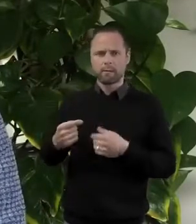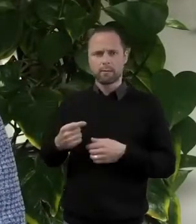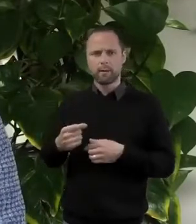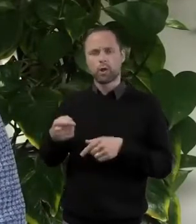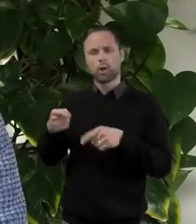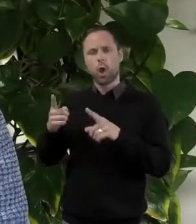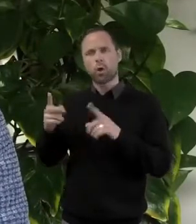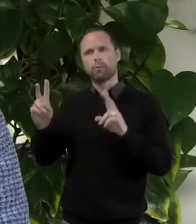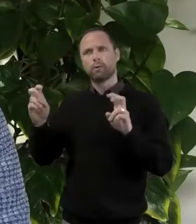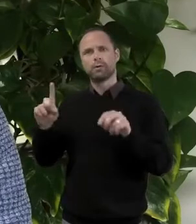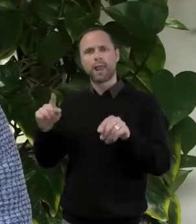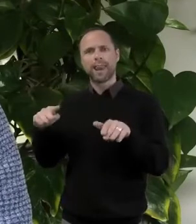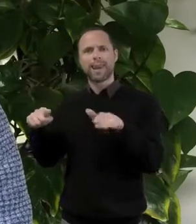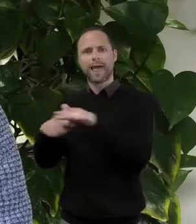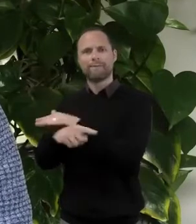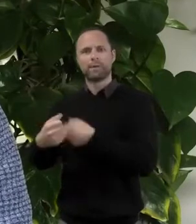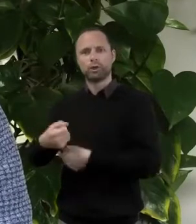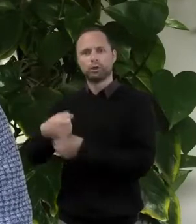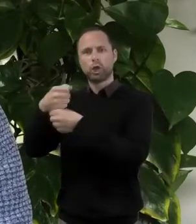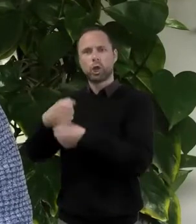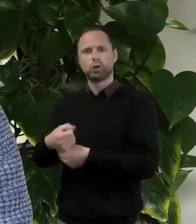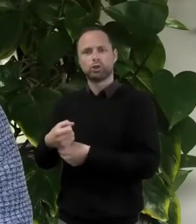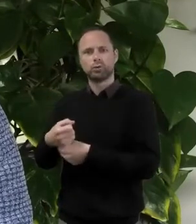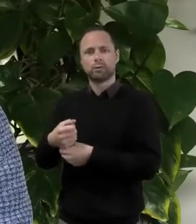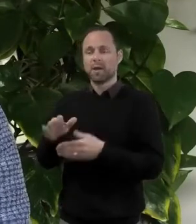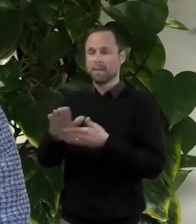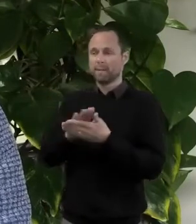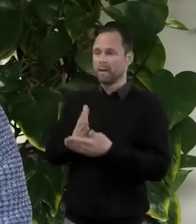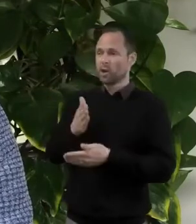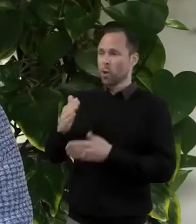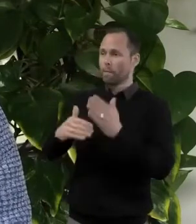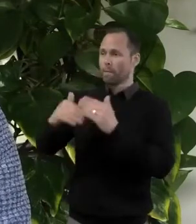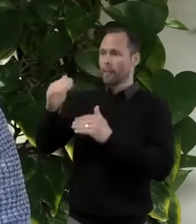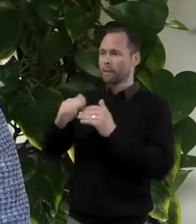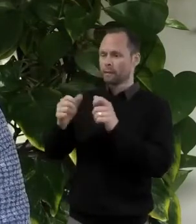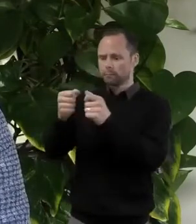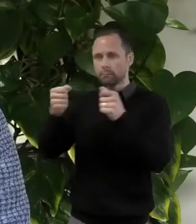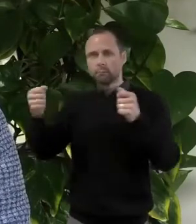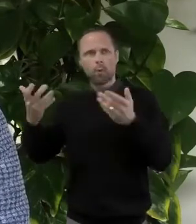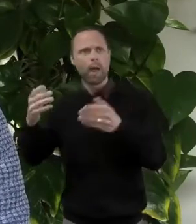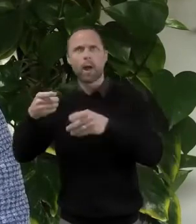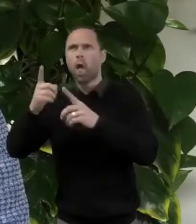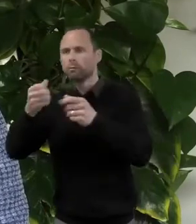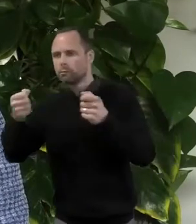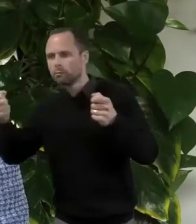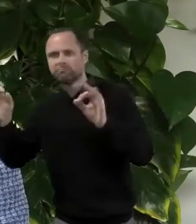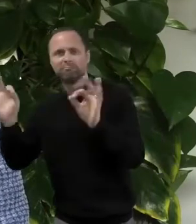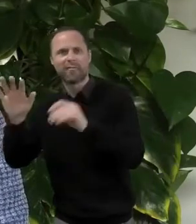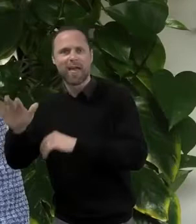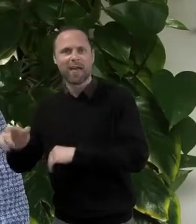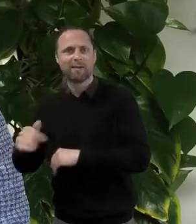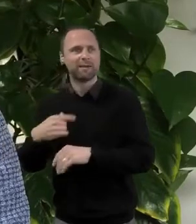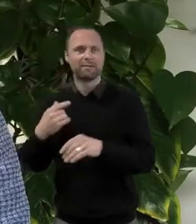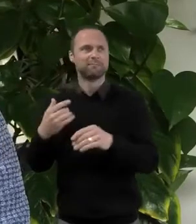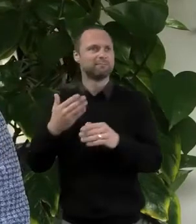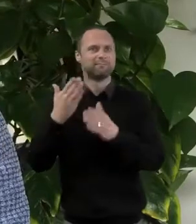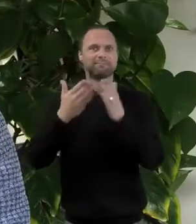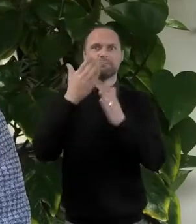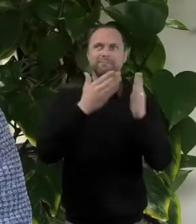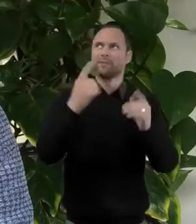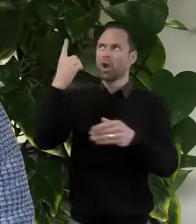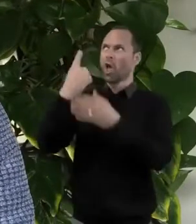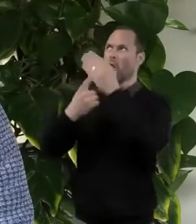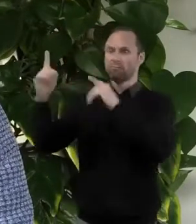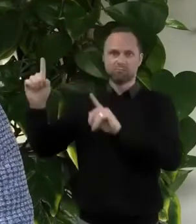in the way that God is at work in people's lives. And perhaps as a church,